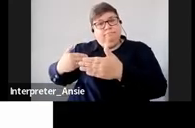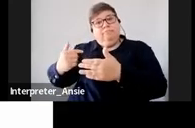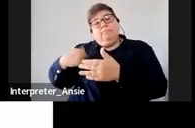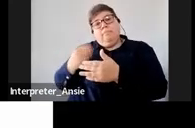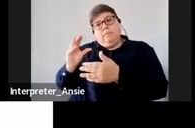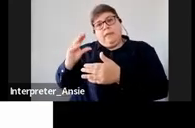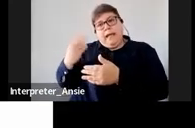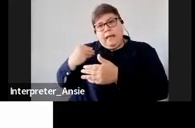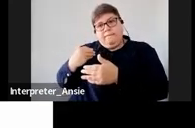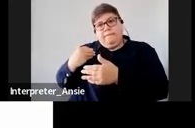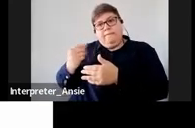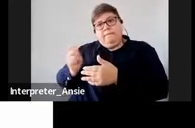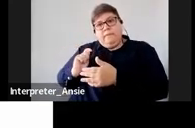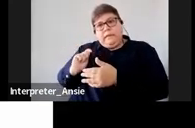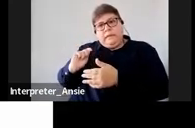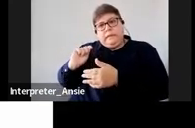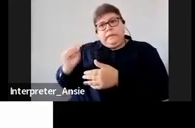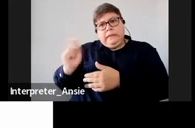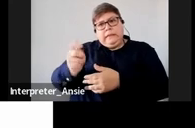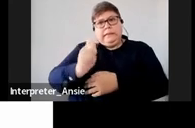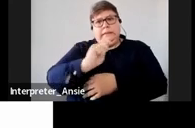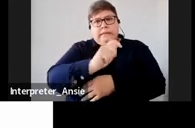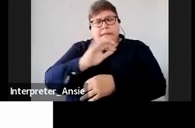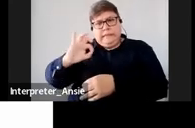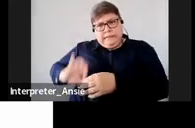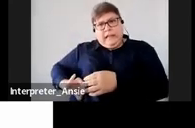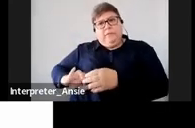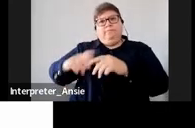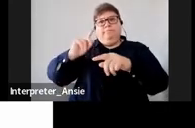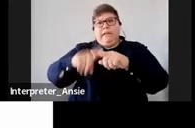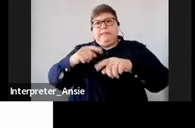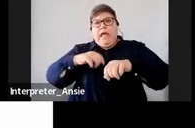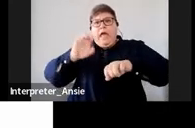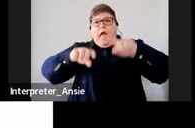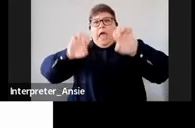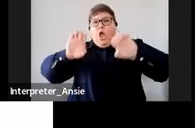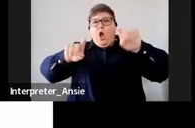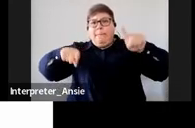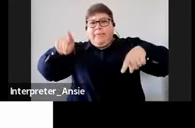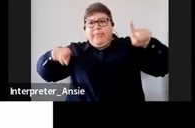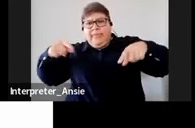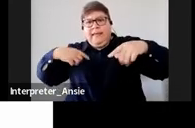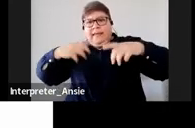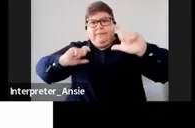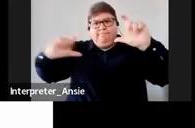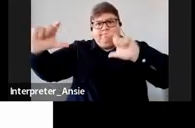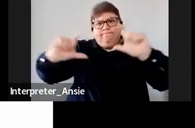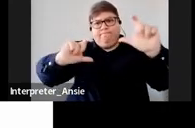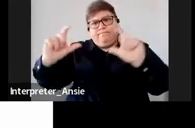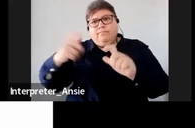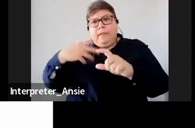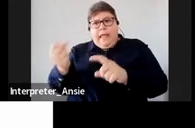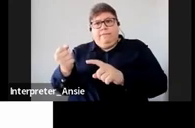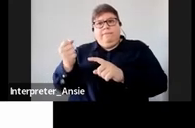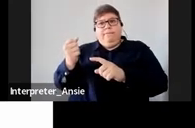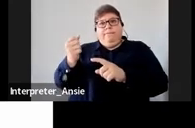do create good economic activities around that going forward you are able to comply with us fully